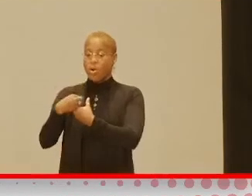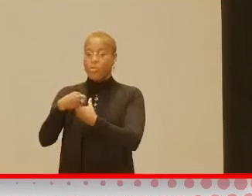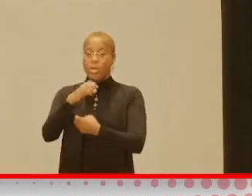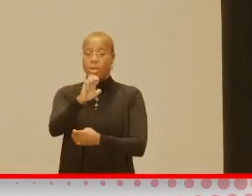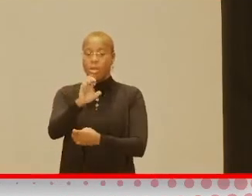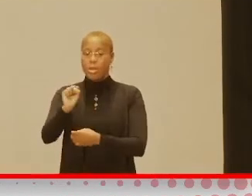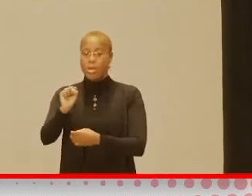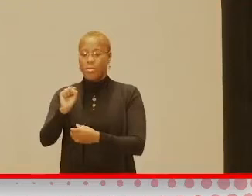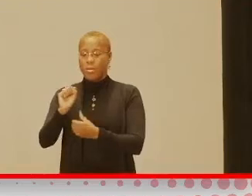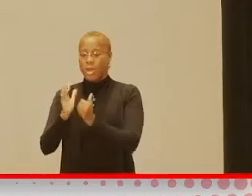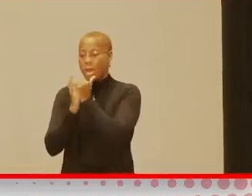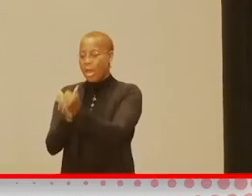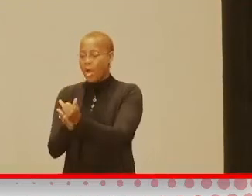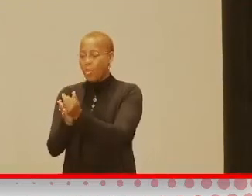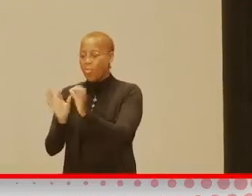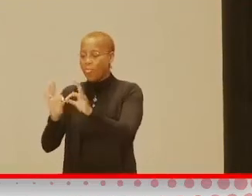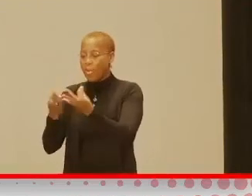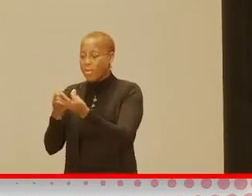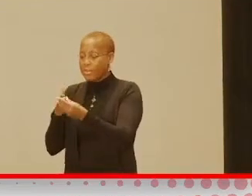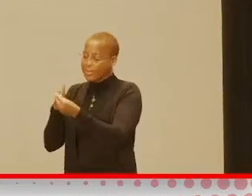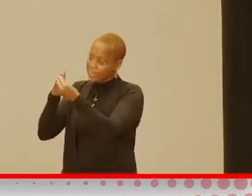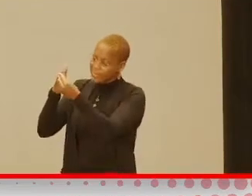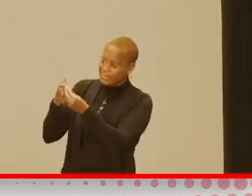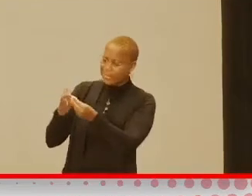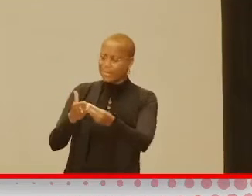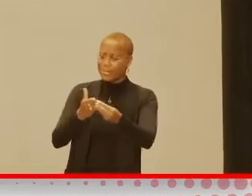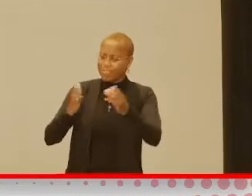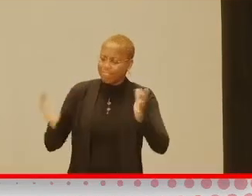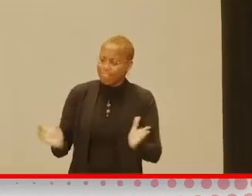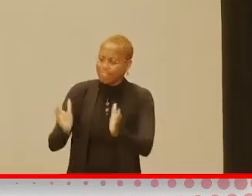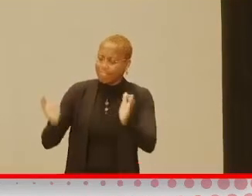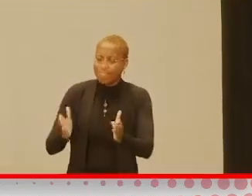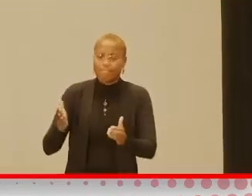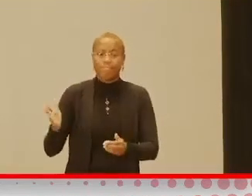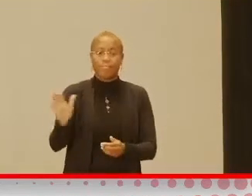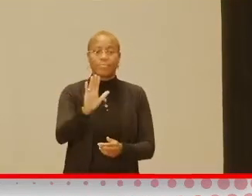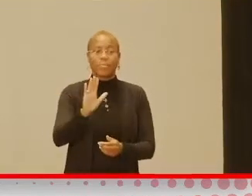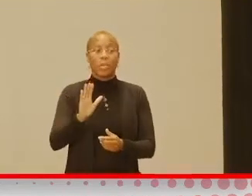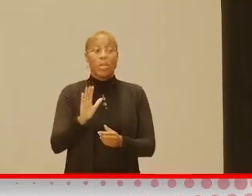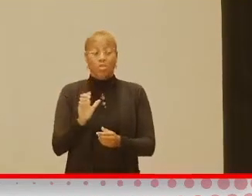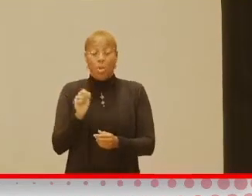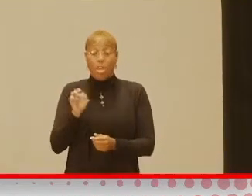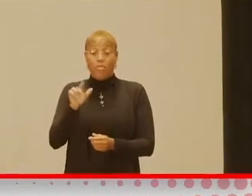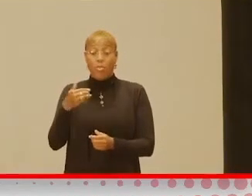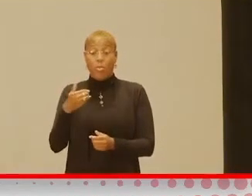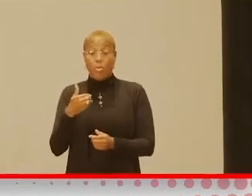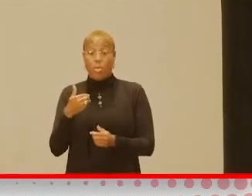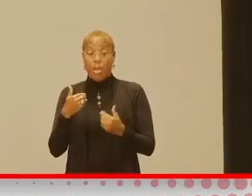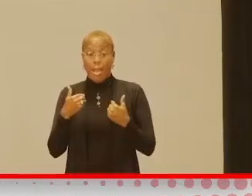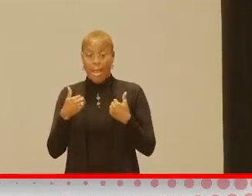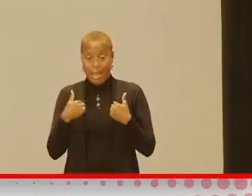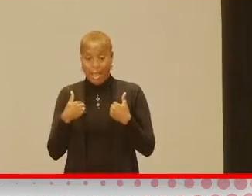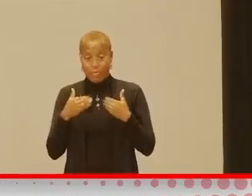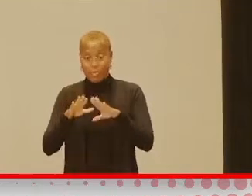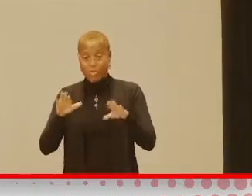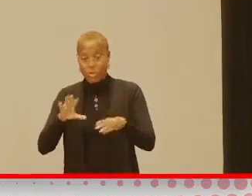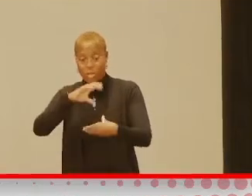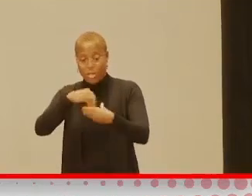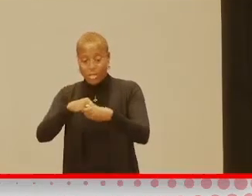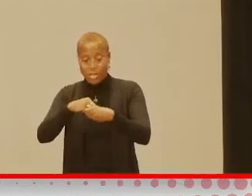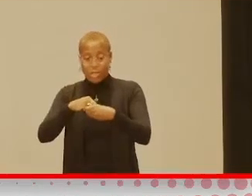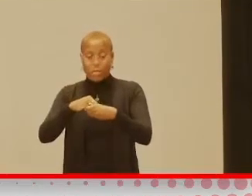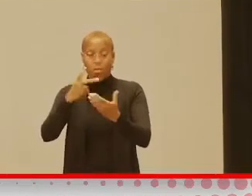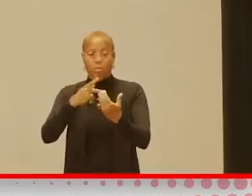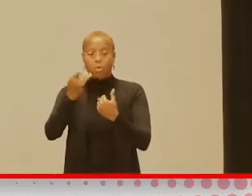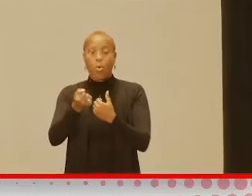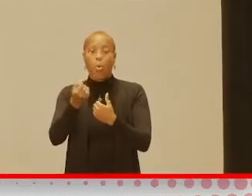of guide families along that path. So if you have a child that's in our program or even if they're beyond